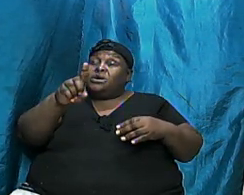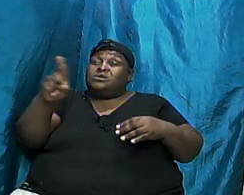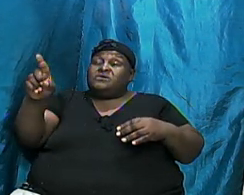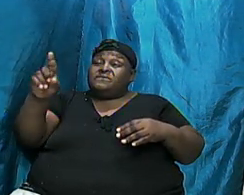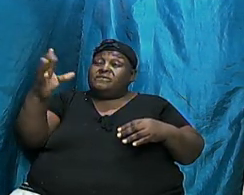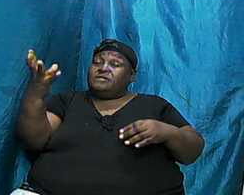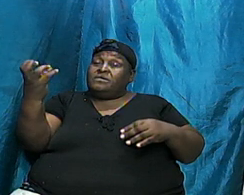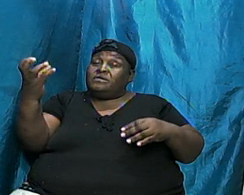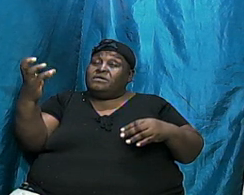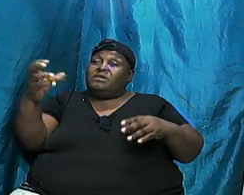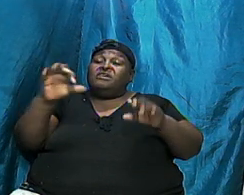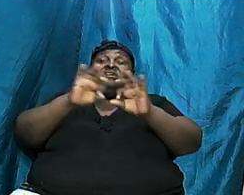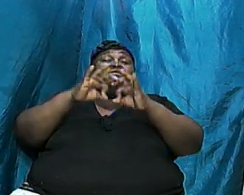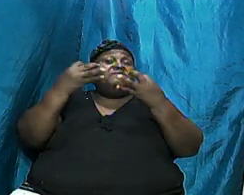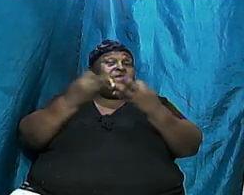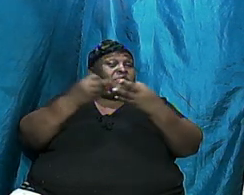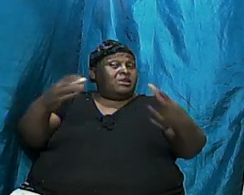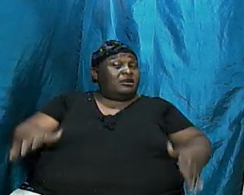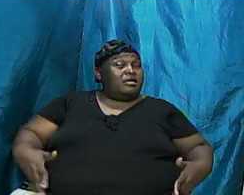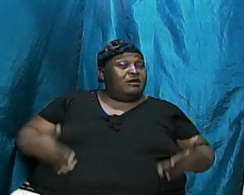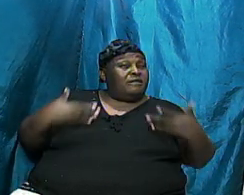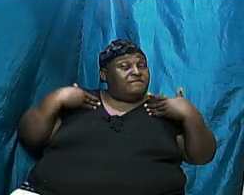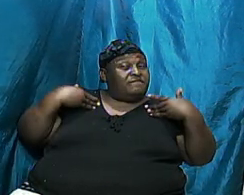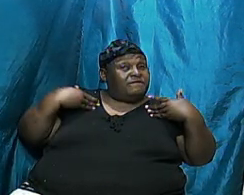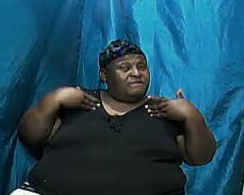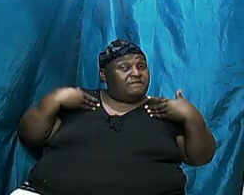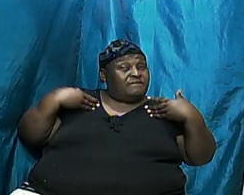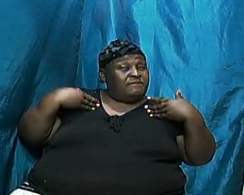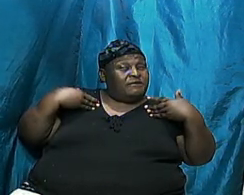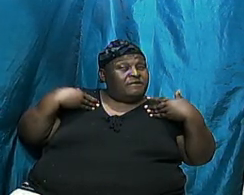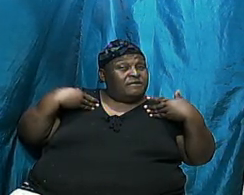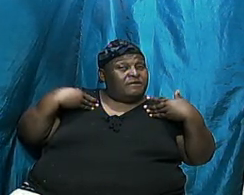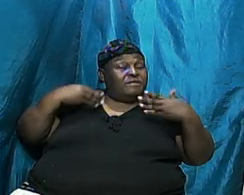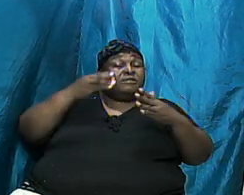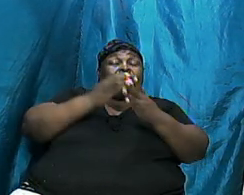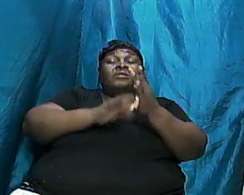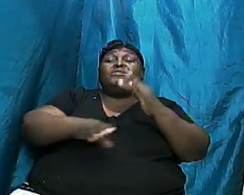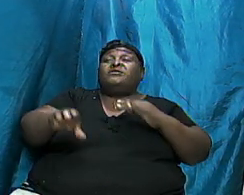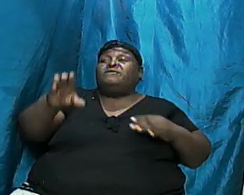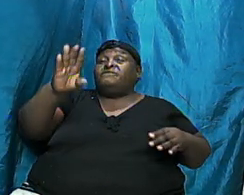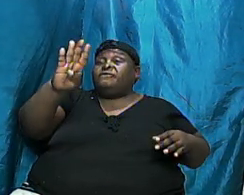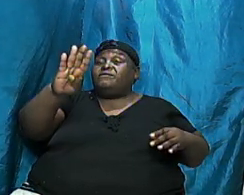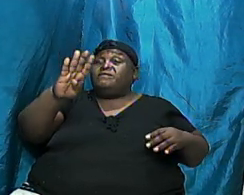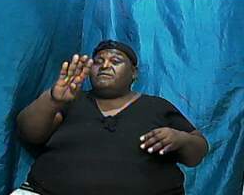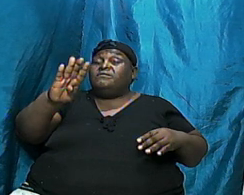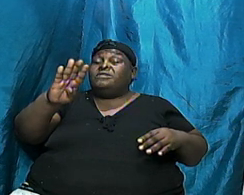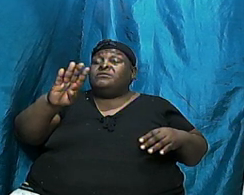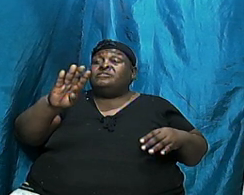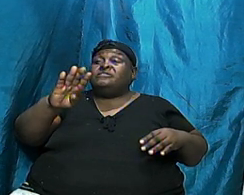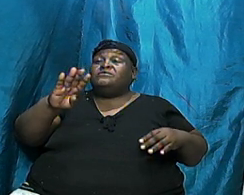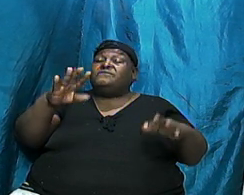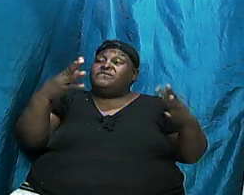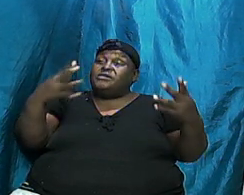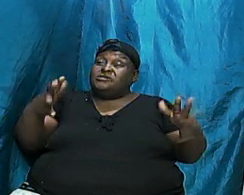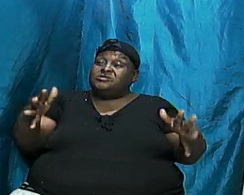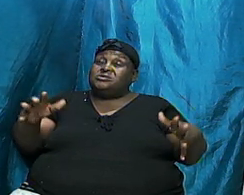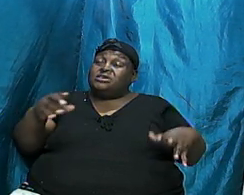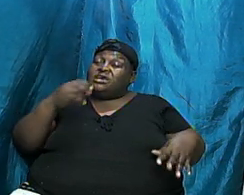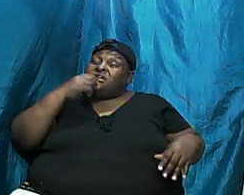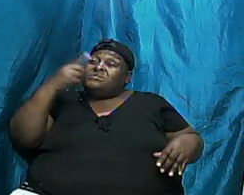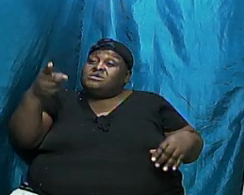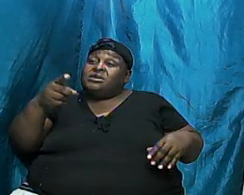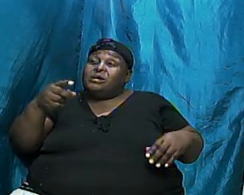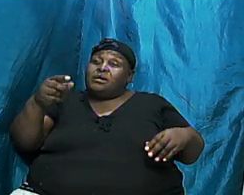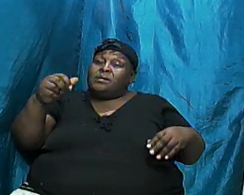family life. And then from chapter 4 verse 16 down to chapter 9 down to the end, it spoke about